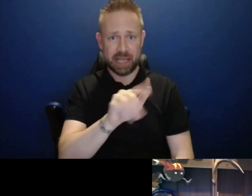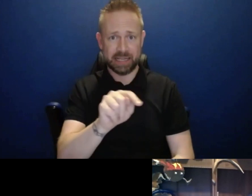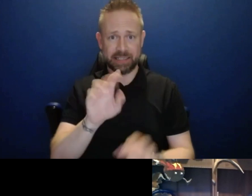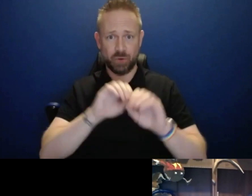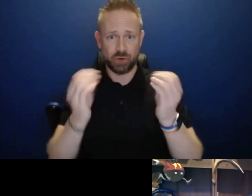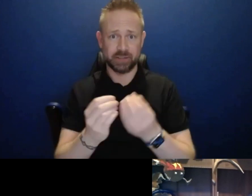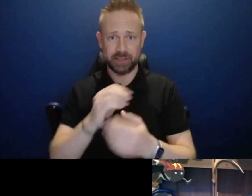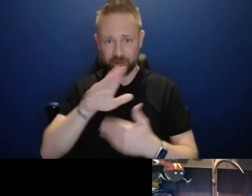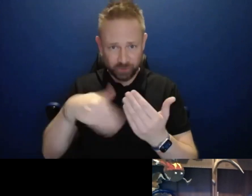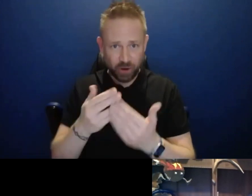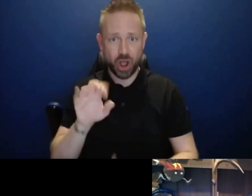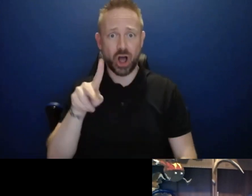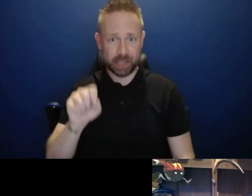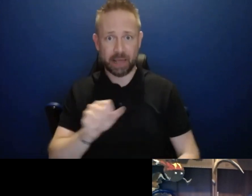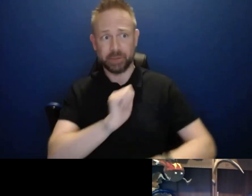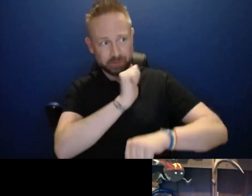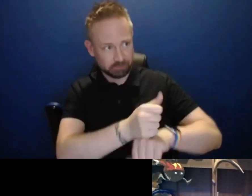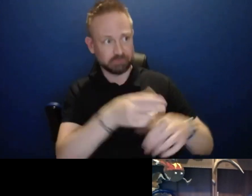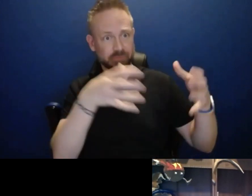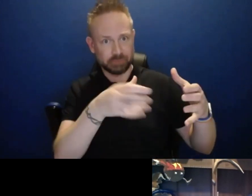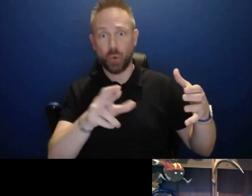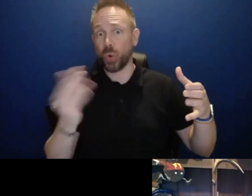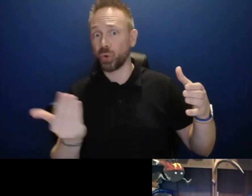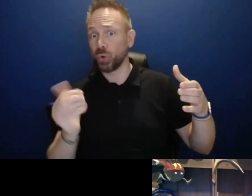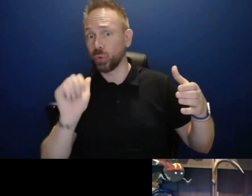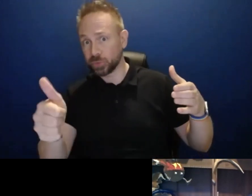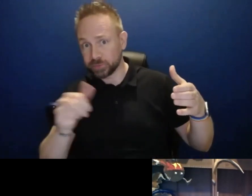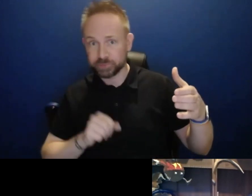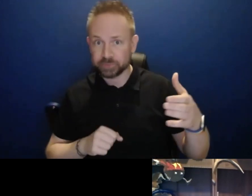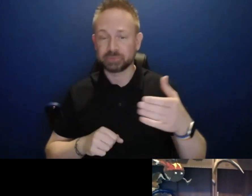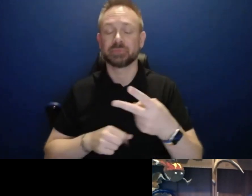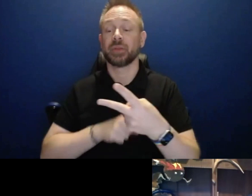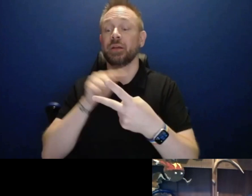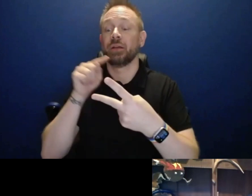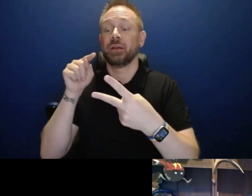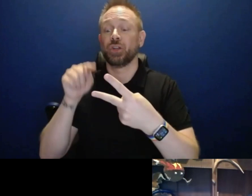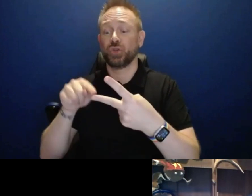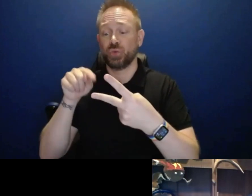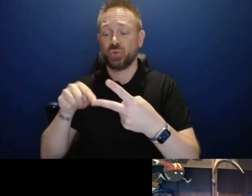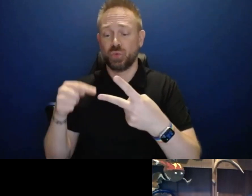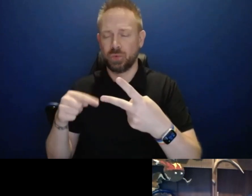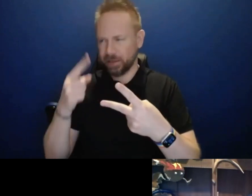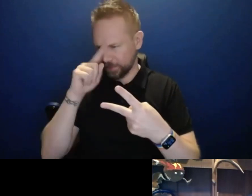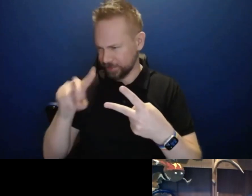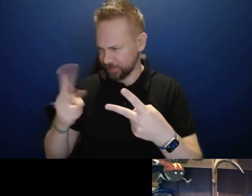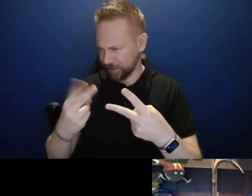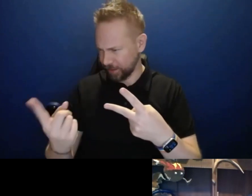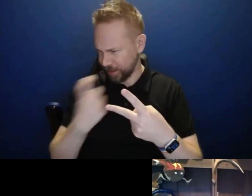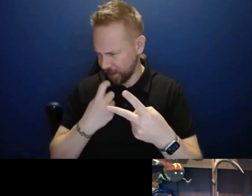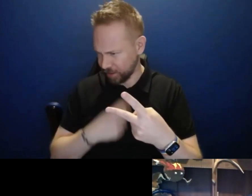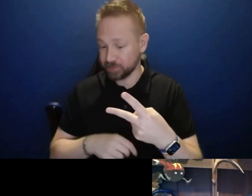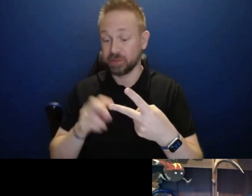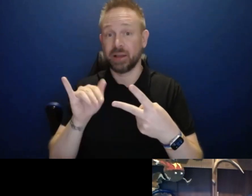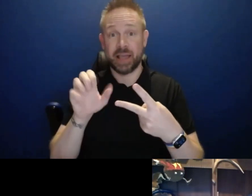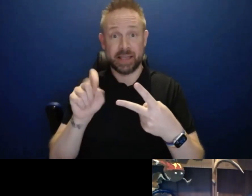campus or will there be something new? I'll maybe combine that with number two, which is, as I heard it is if IST